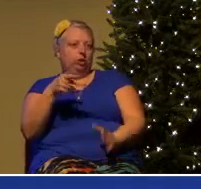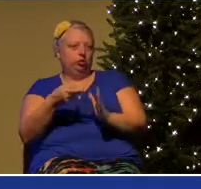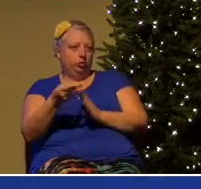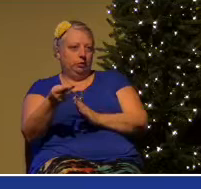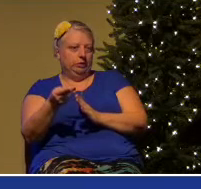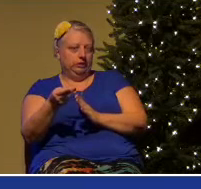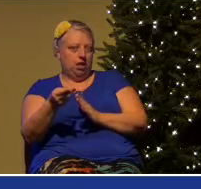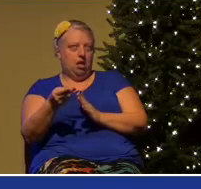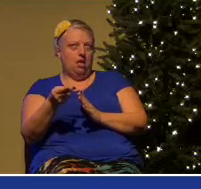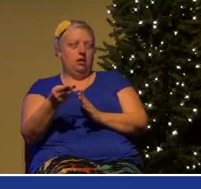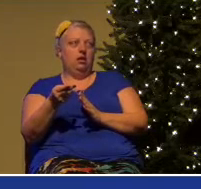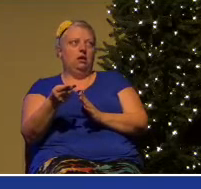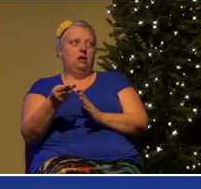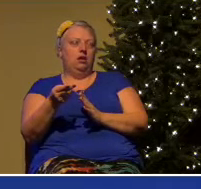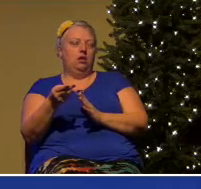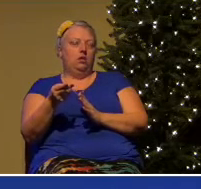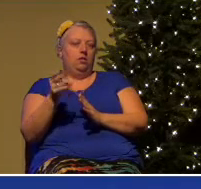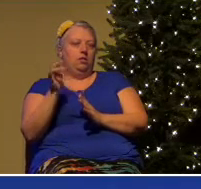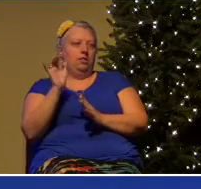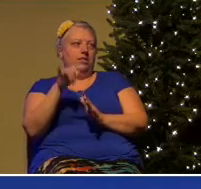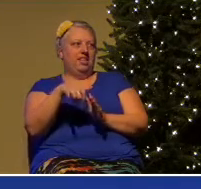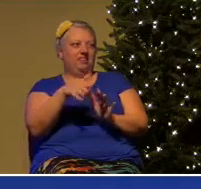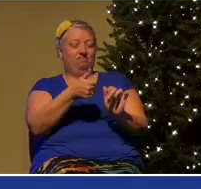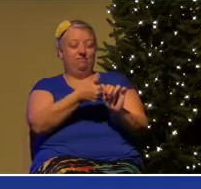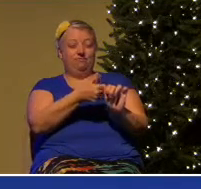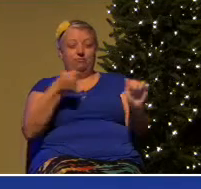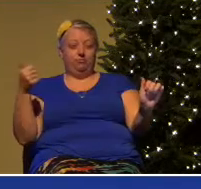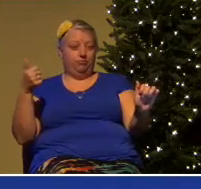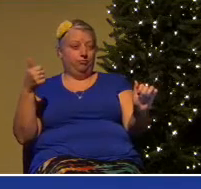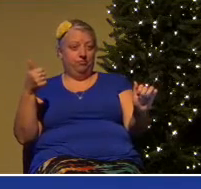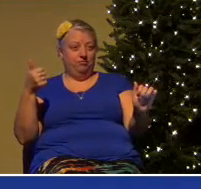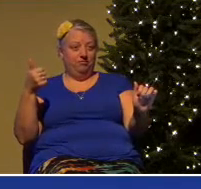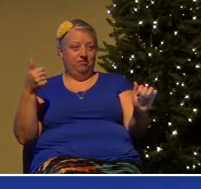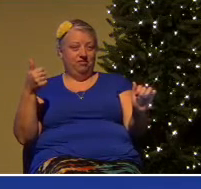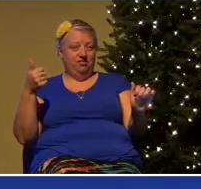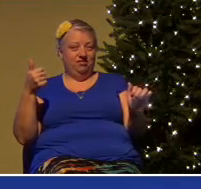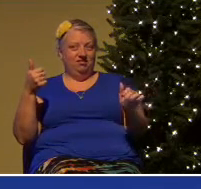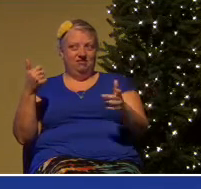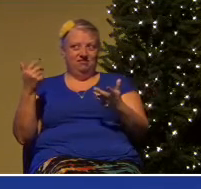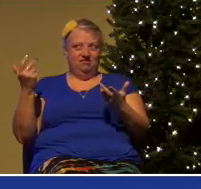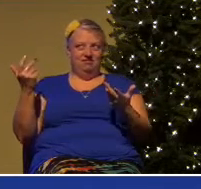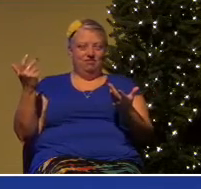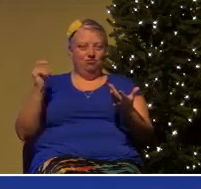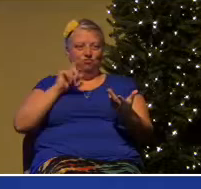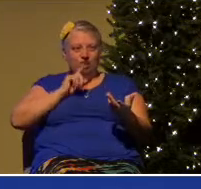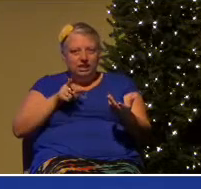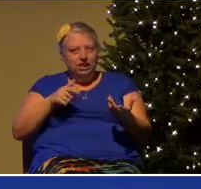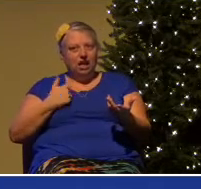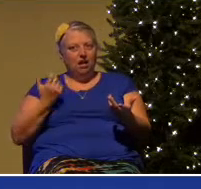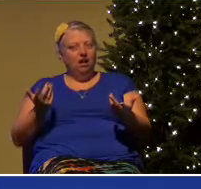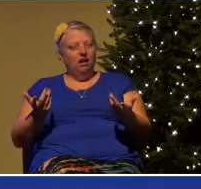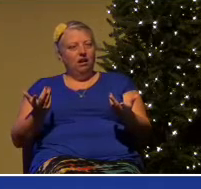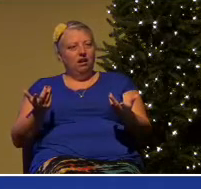dangerous departure in society. Because now, the loudest voice,